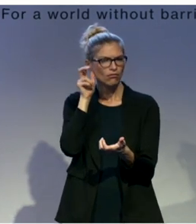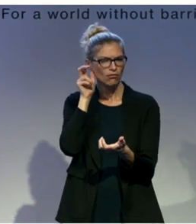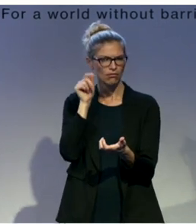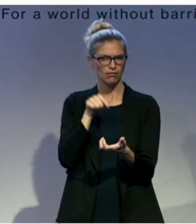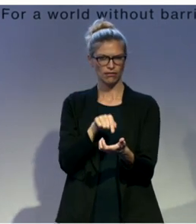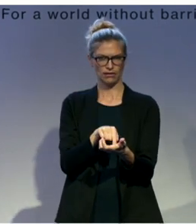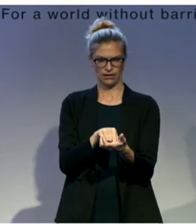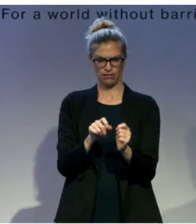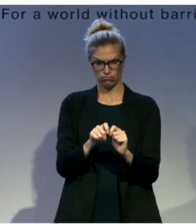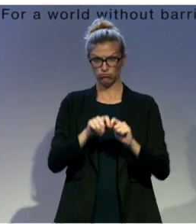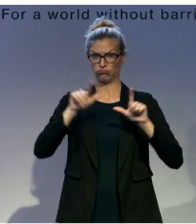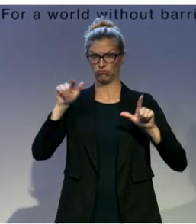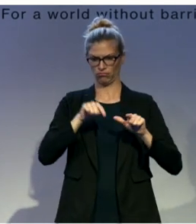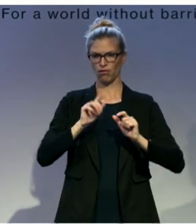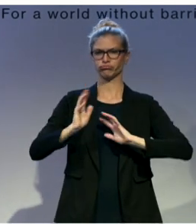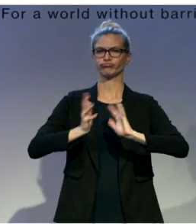begin signing. There we go.